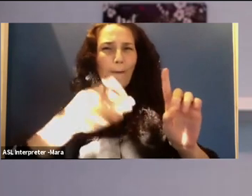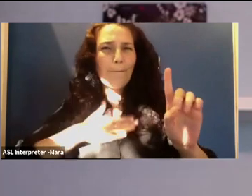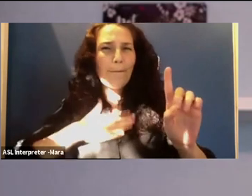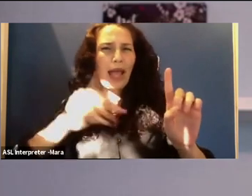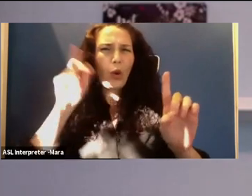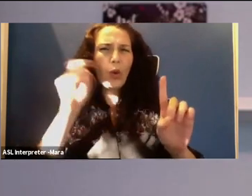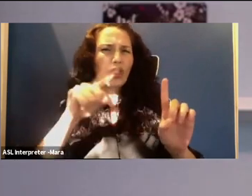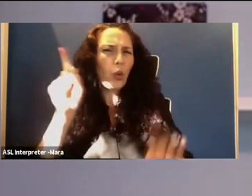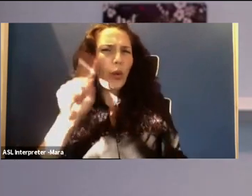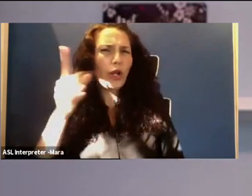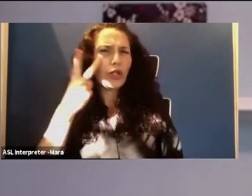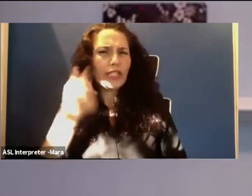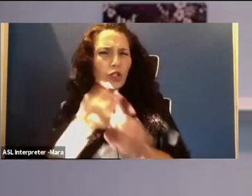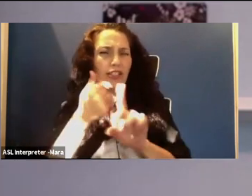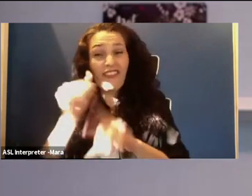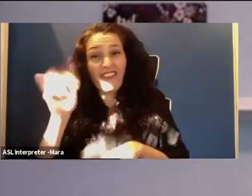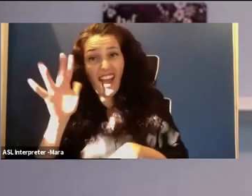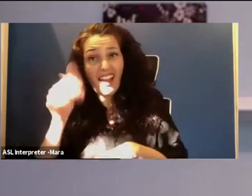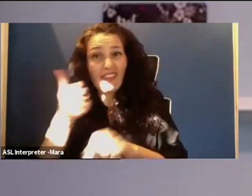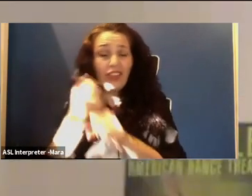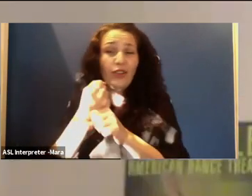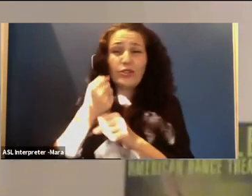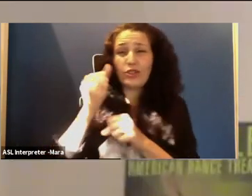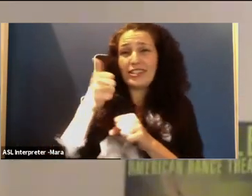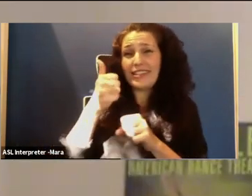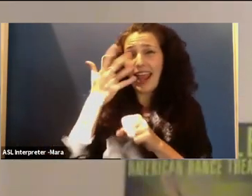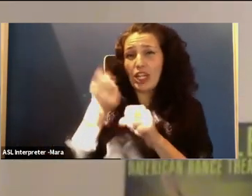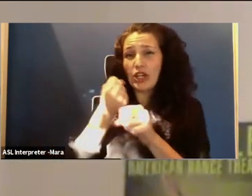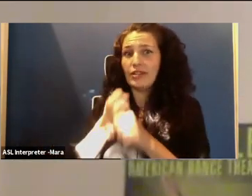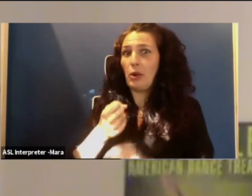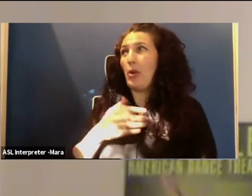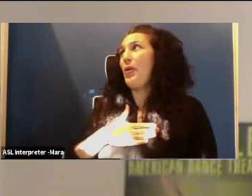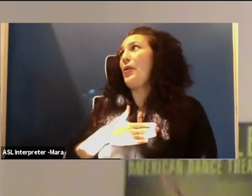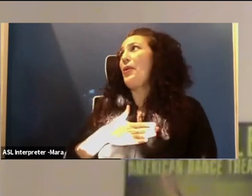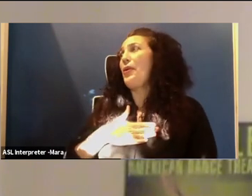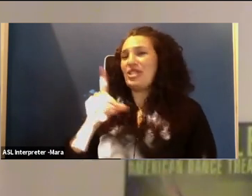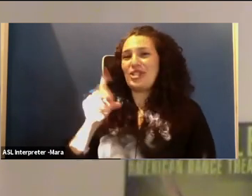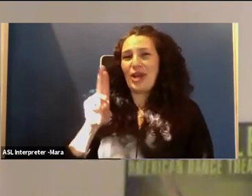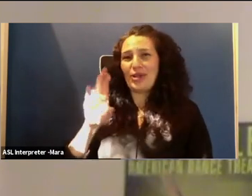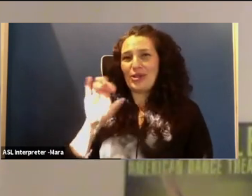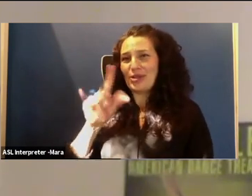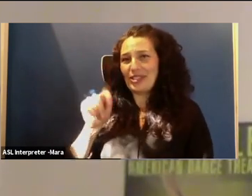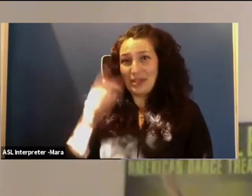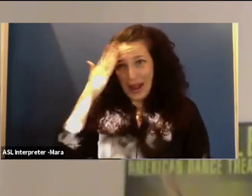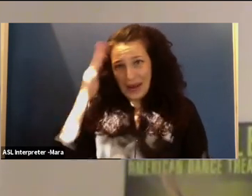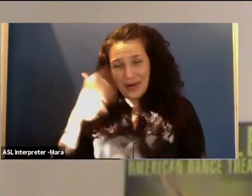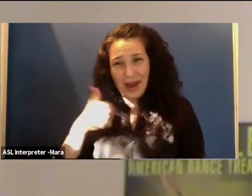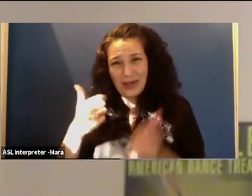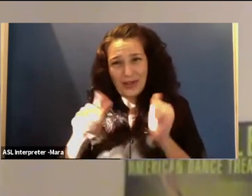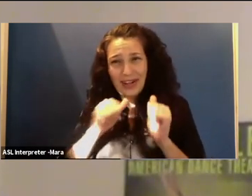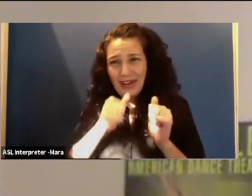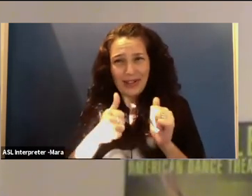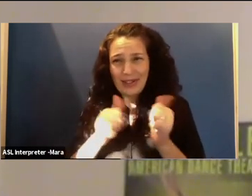yourself in five and 10 years. Oh, goodness, I try not to, I try not to get too emotionally